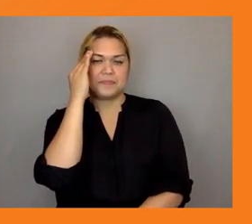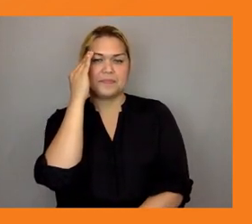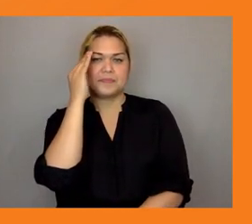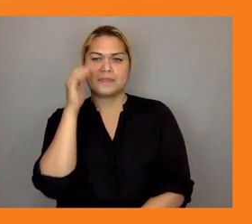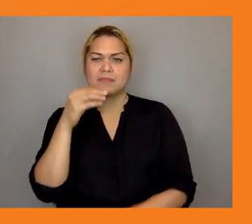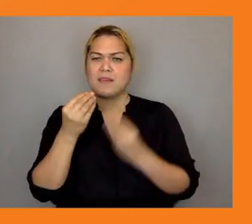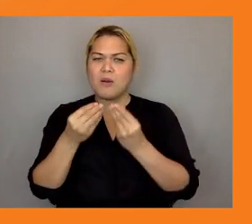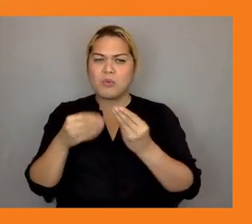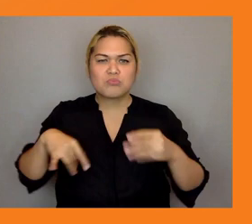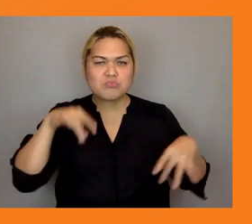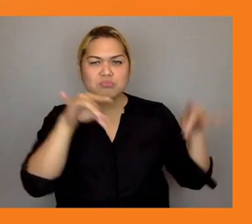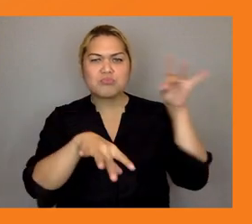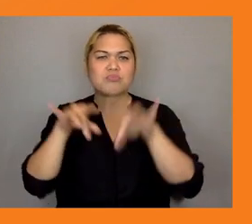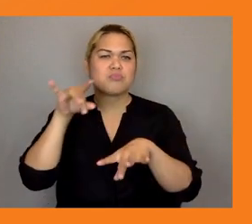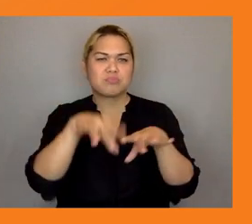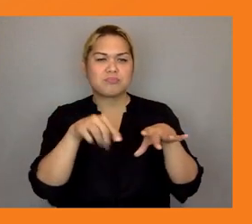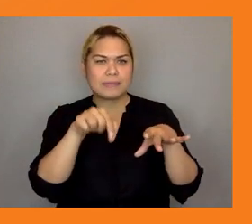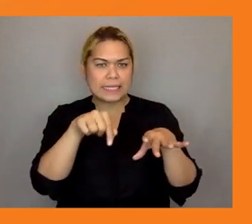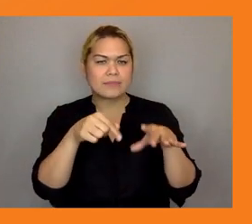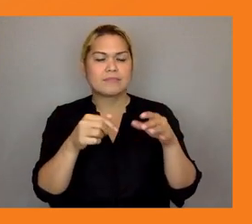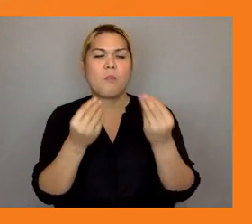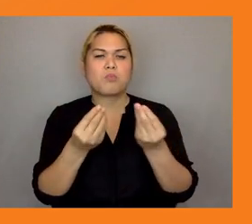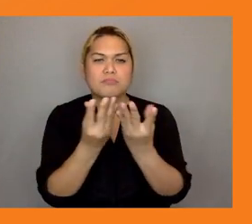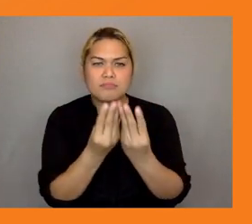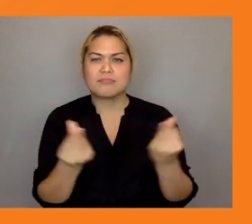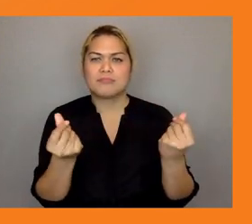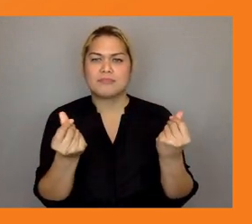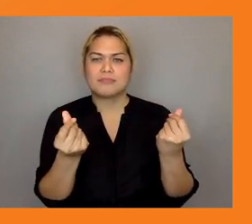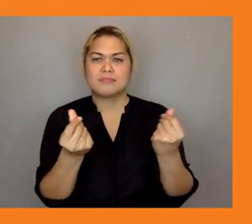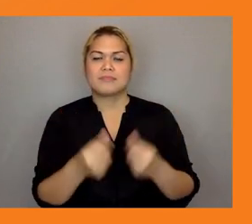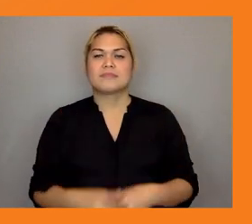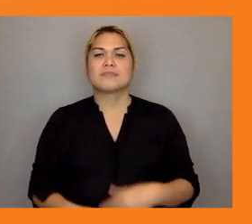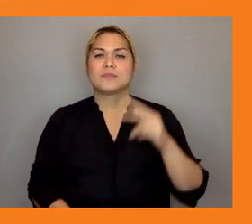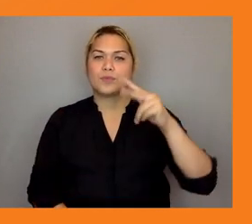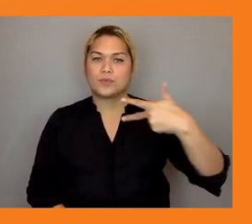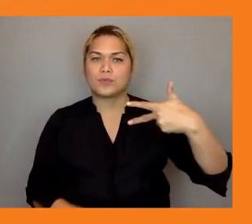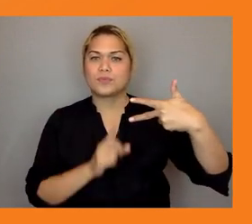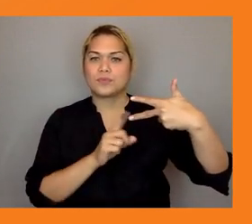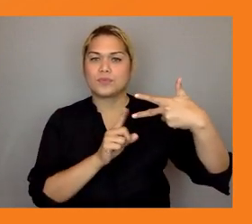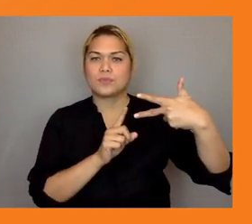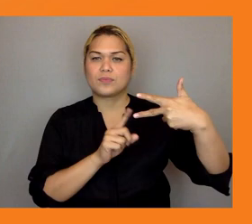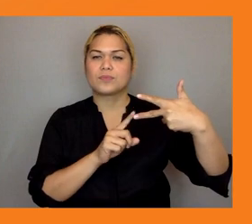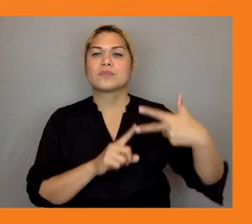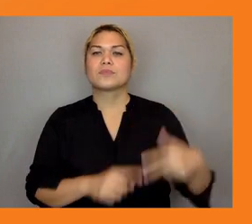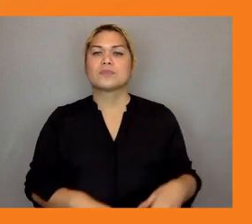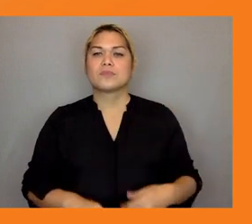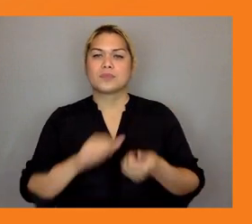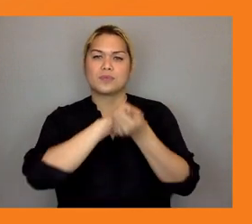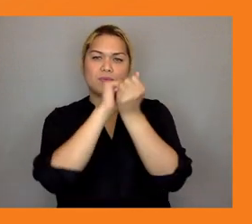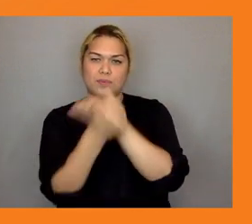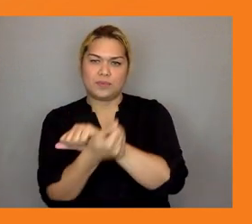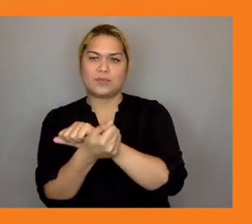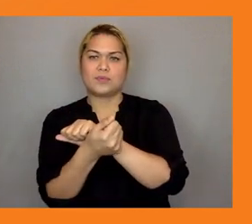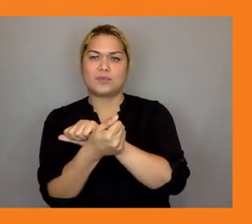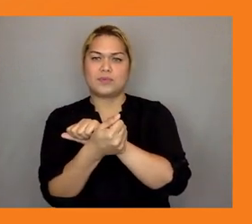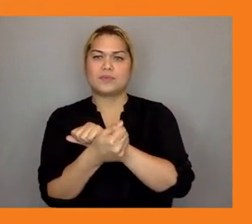the third is transformation building on awareness raising and collaboration we can change the way we work